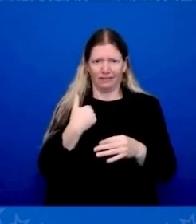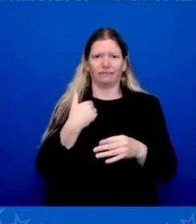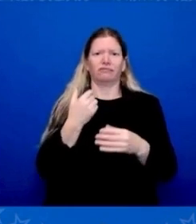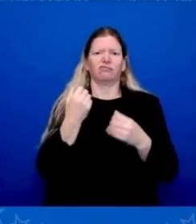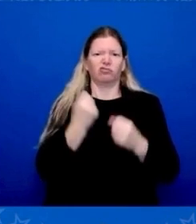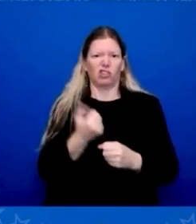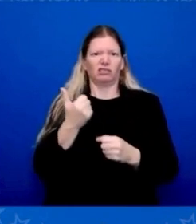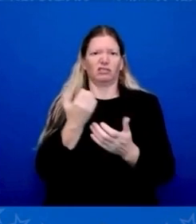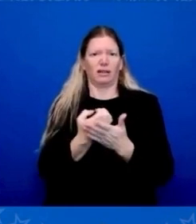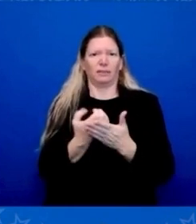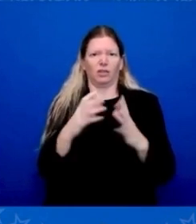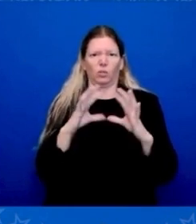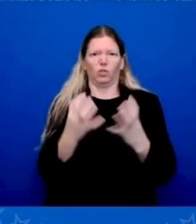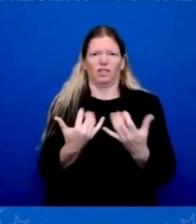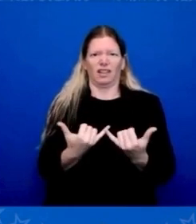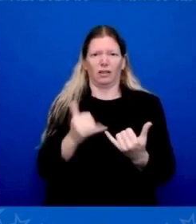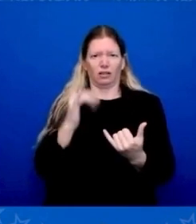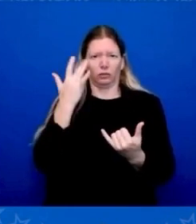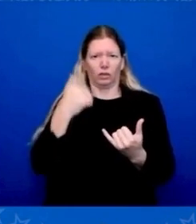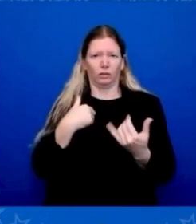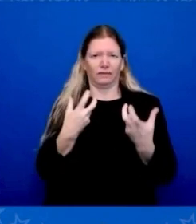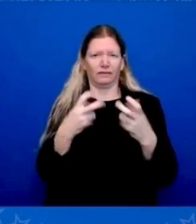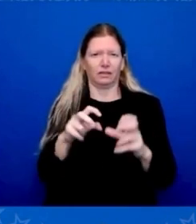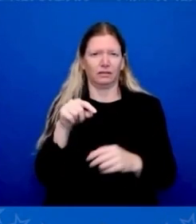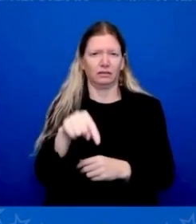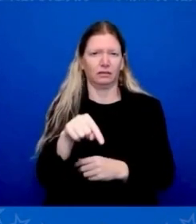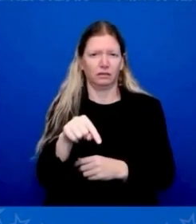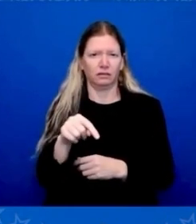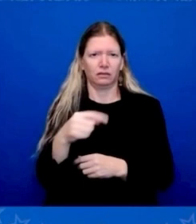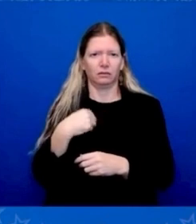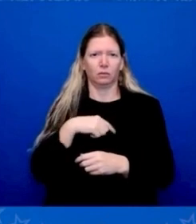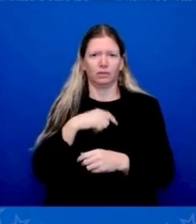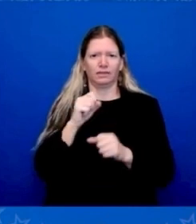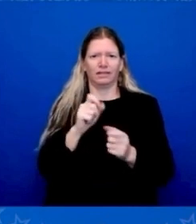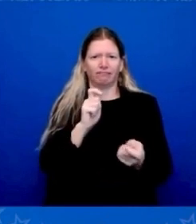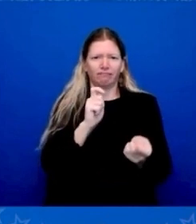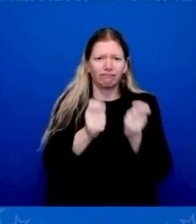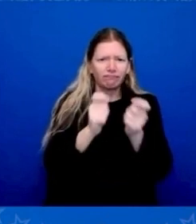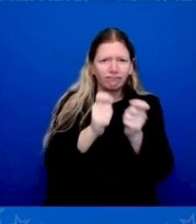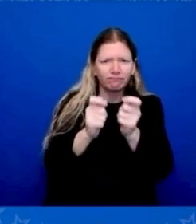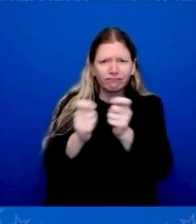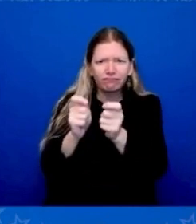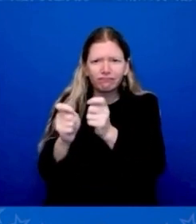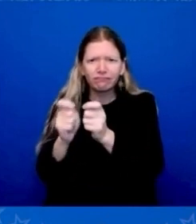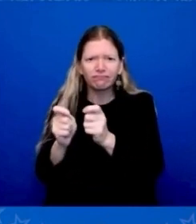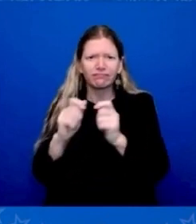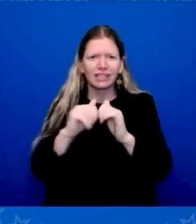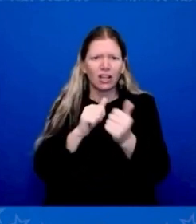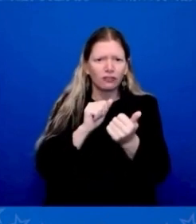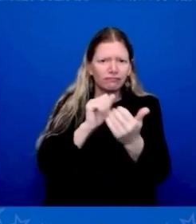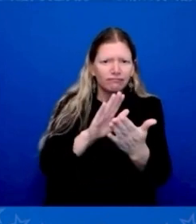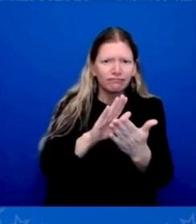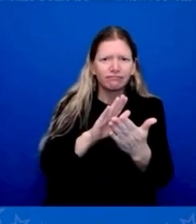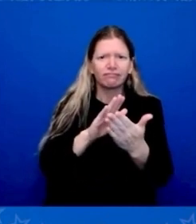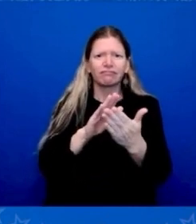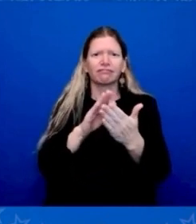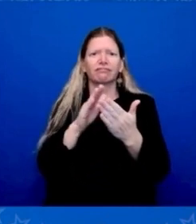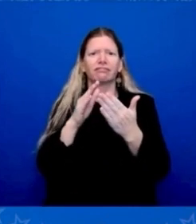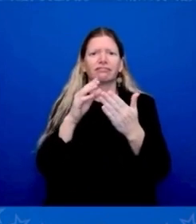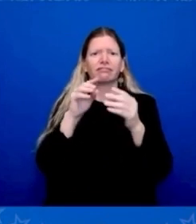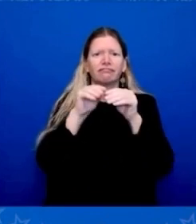And that is, instead of trickle-down economy, that is, if the wealthy and the corporations do very well, everybody's going to do well.